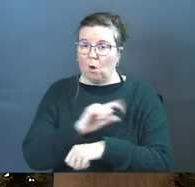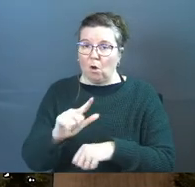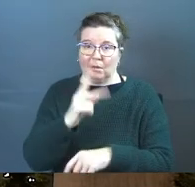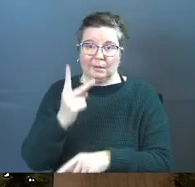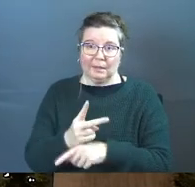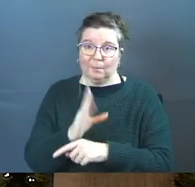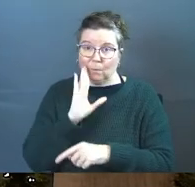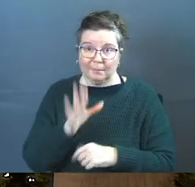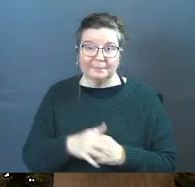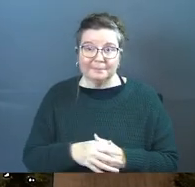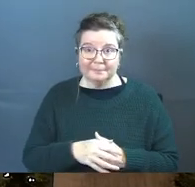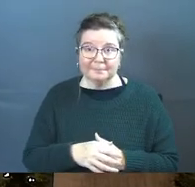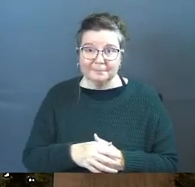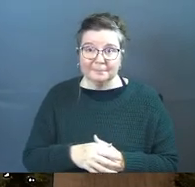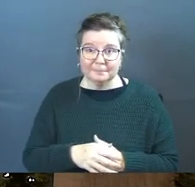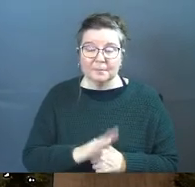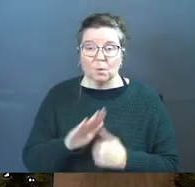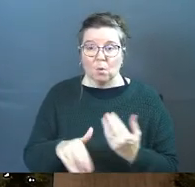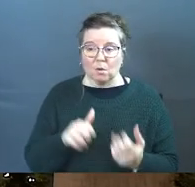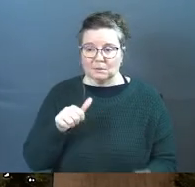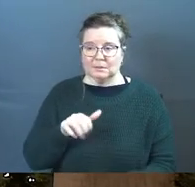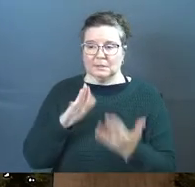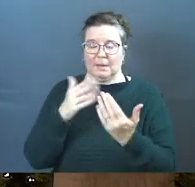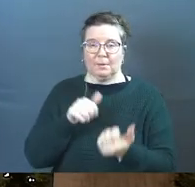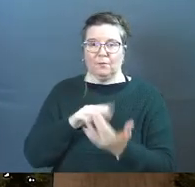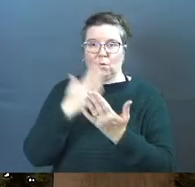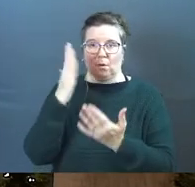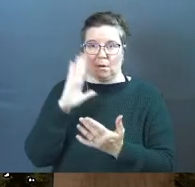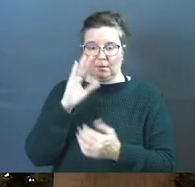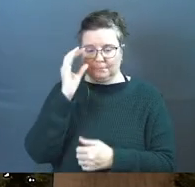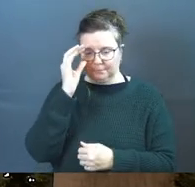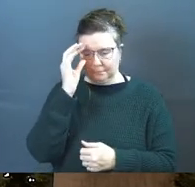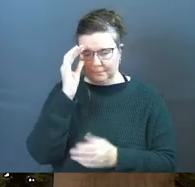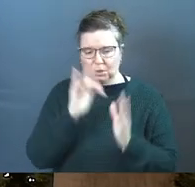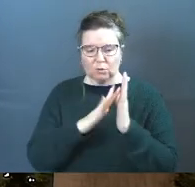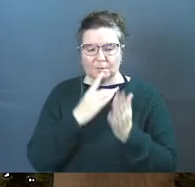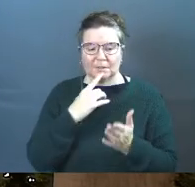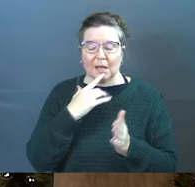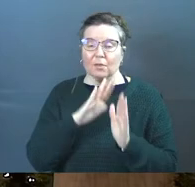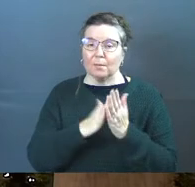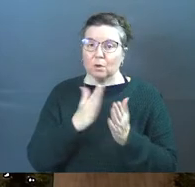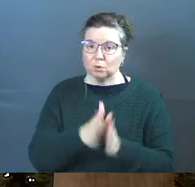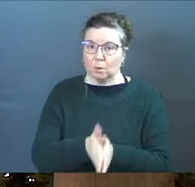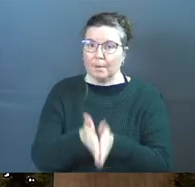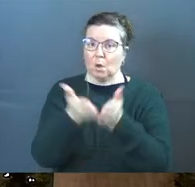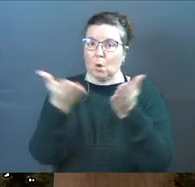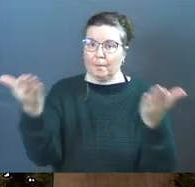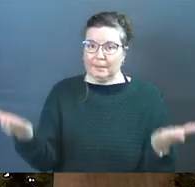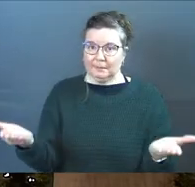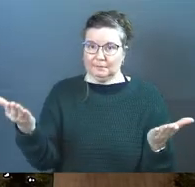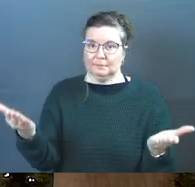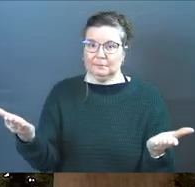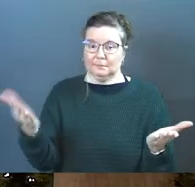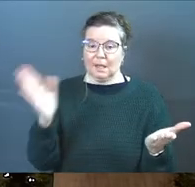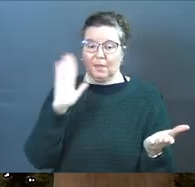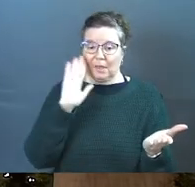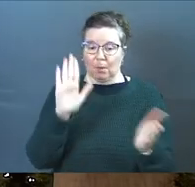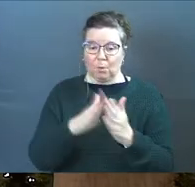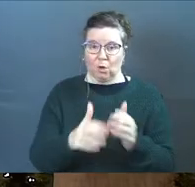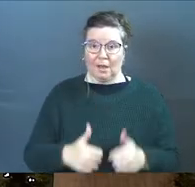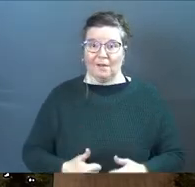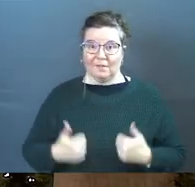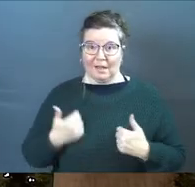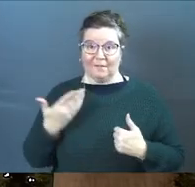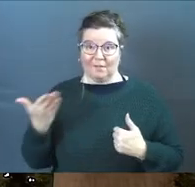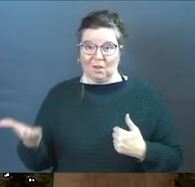all keep we'll all stand before God scripture says the books will be opened and there'll be a book of